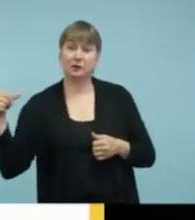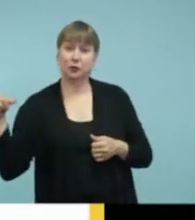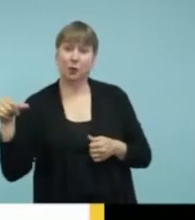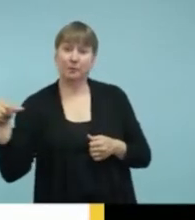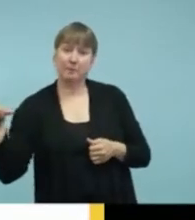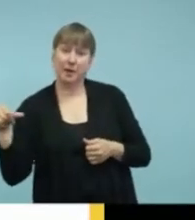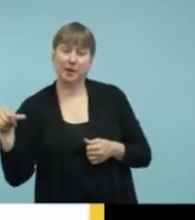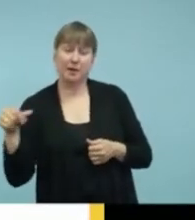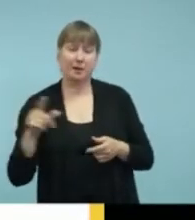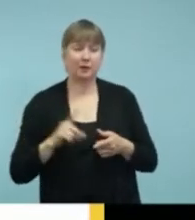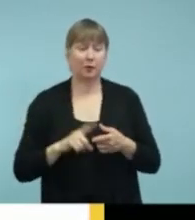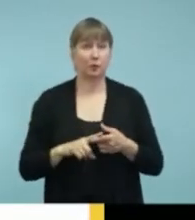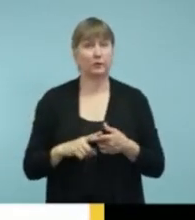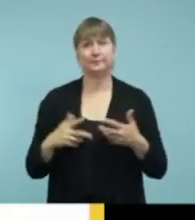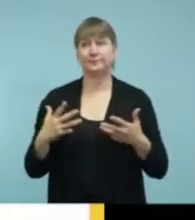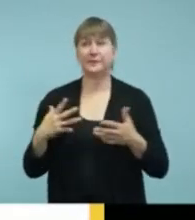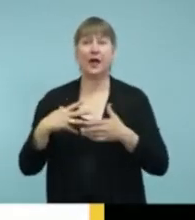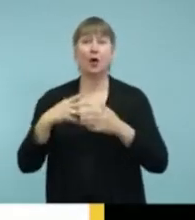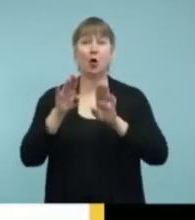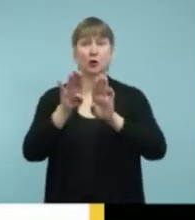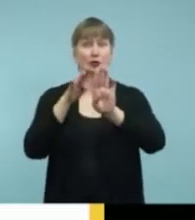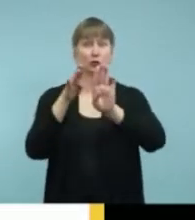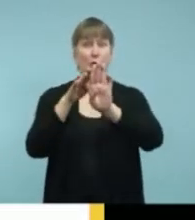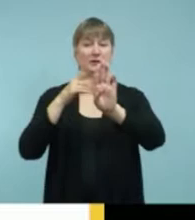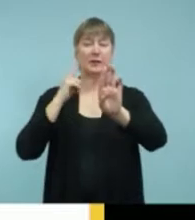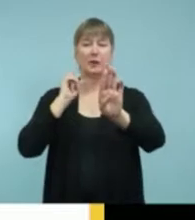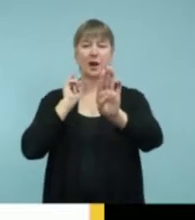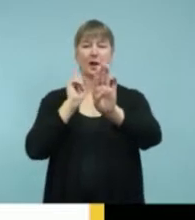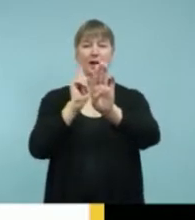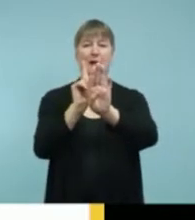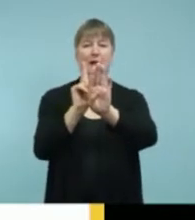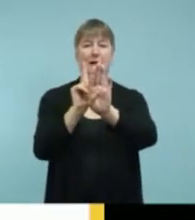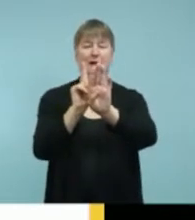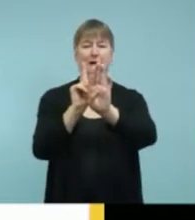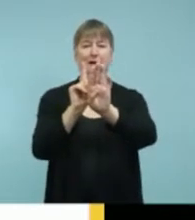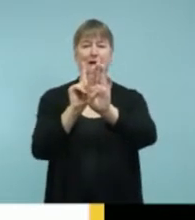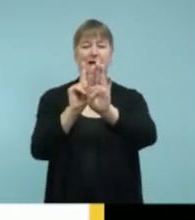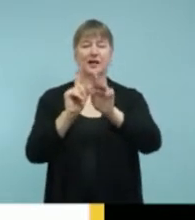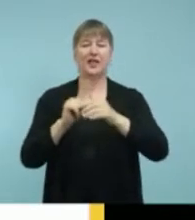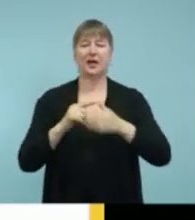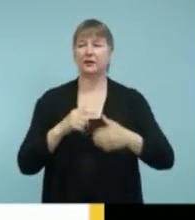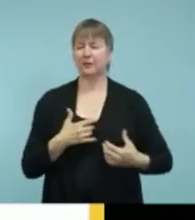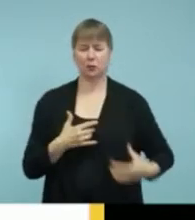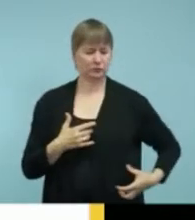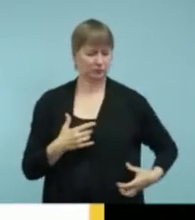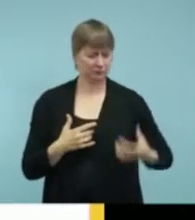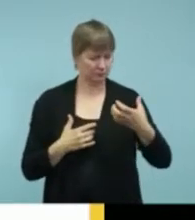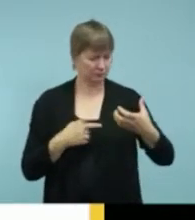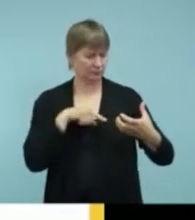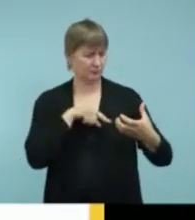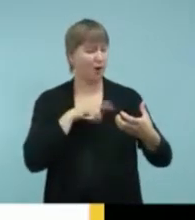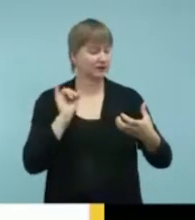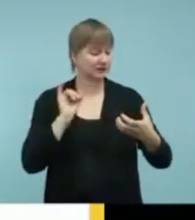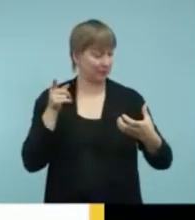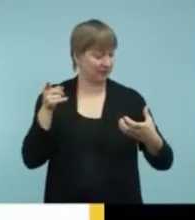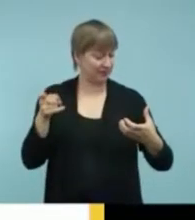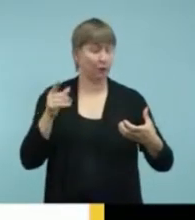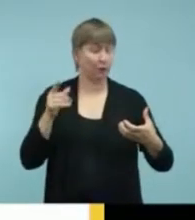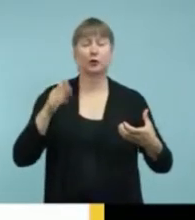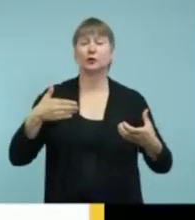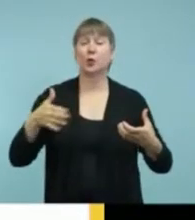if you get movement outside your door, it'll go to your phone and it will alert you to let you know that someone is there.